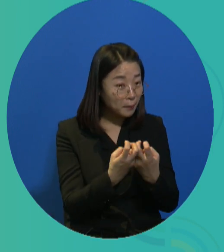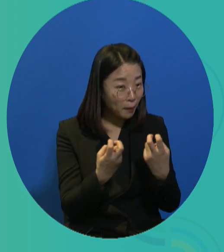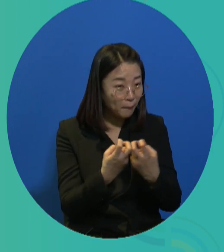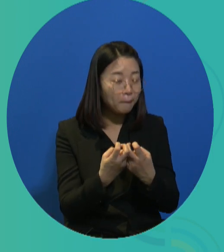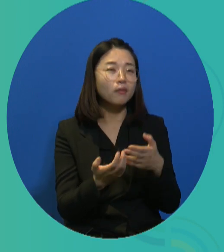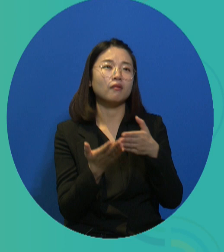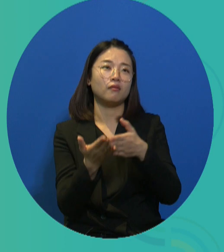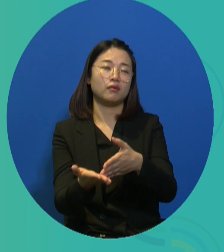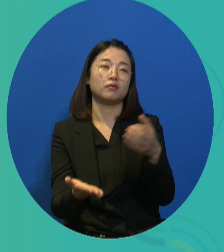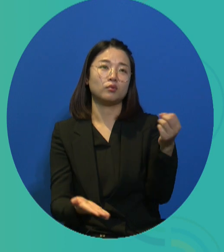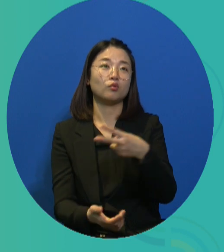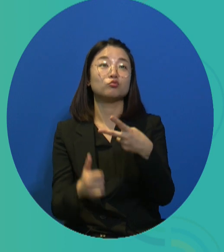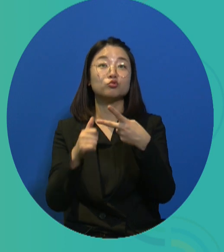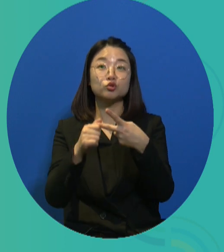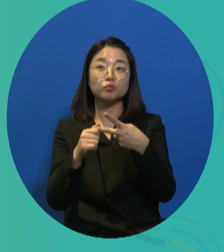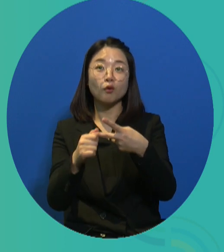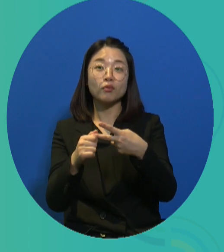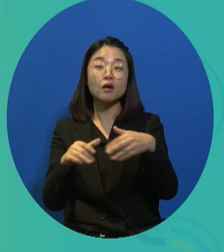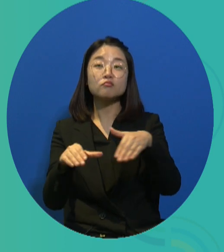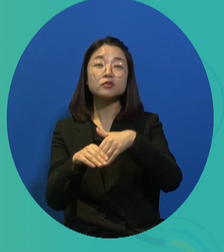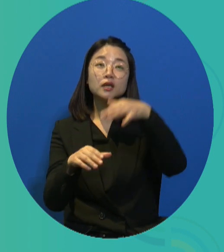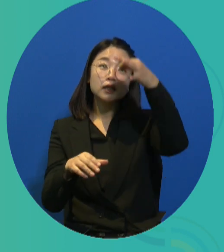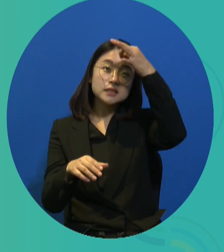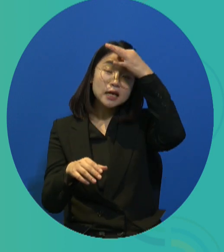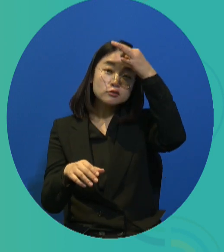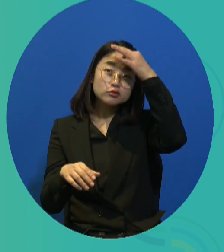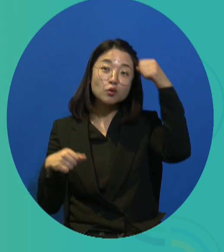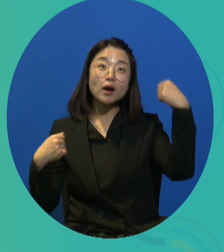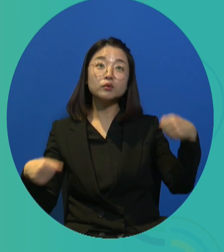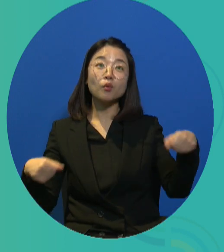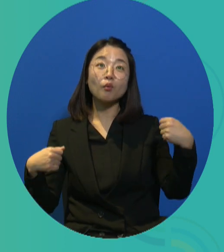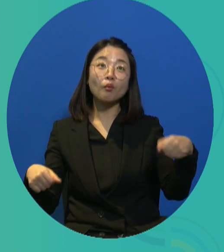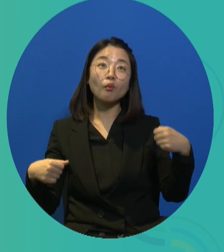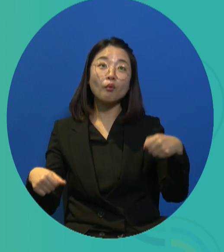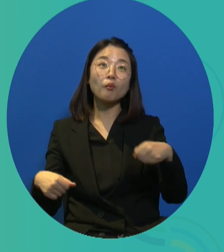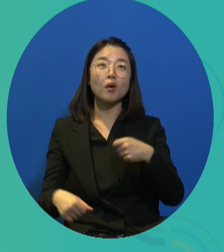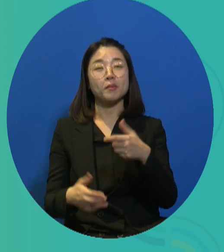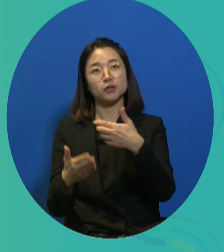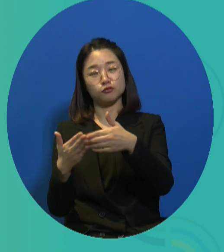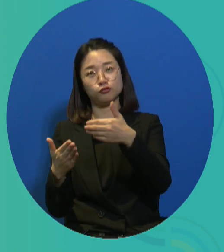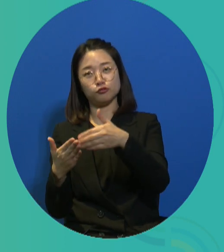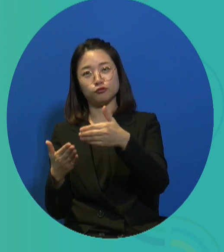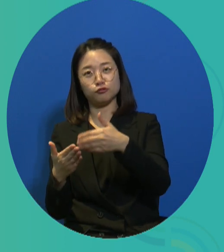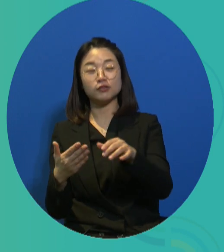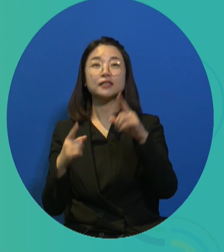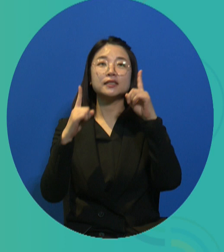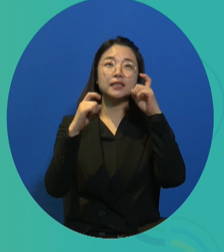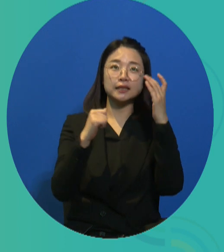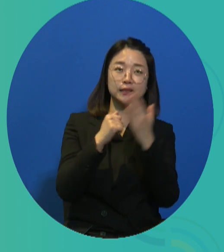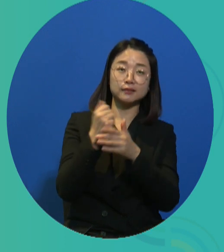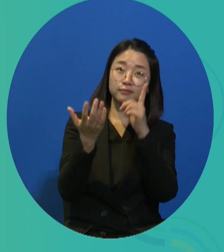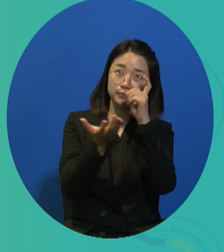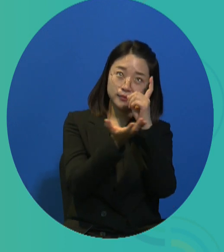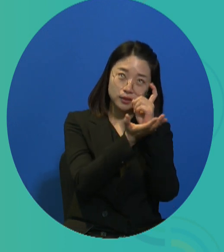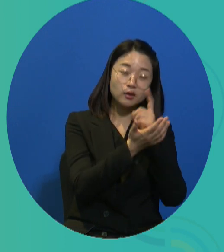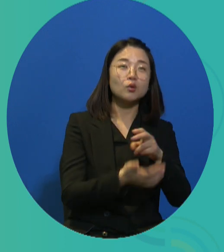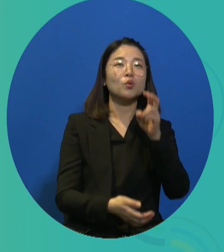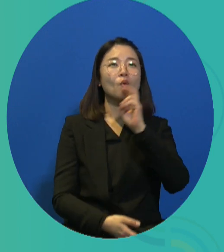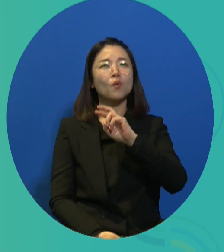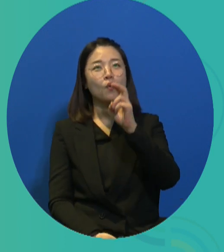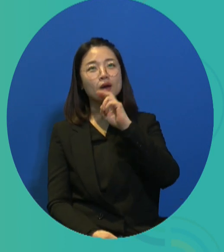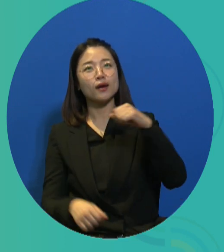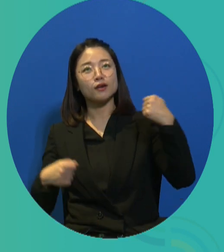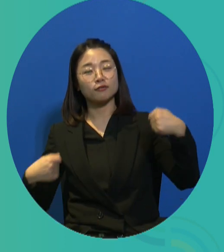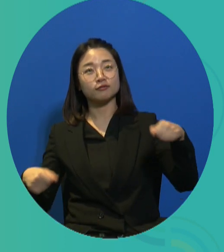they will also monitor any inconveniences or challenges faced by disabled persons. The second domain is arts and